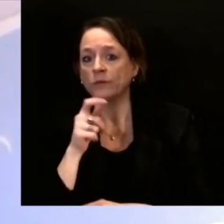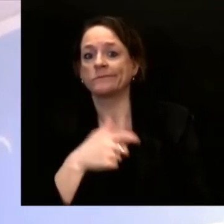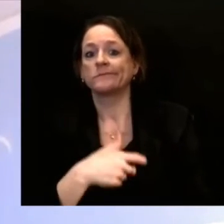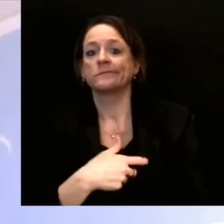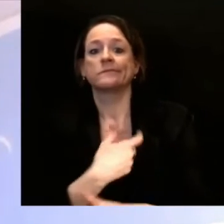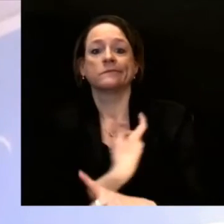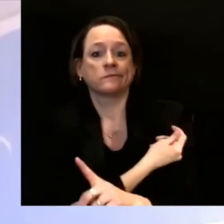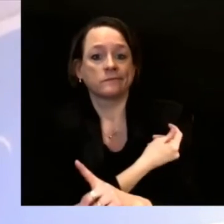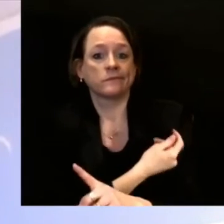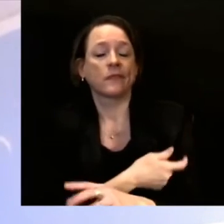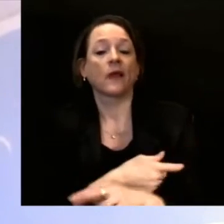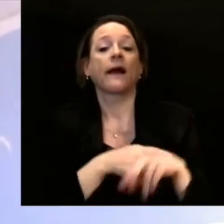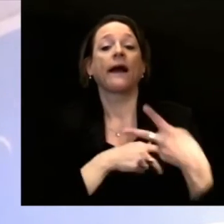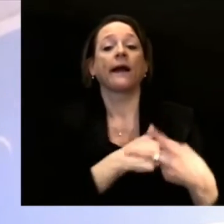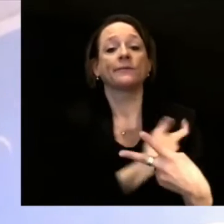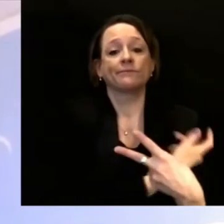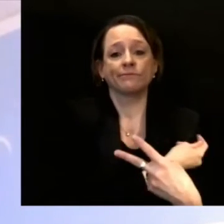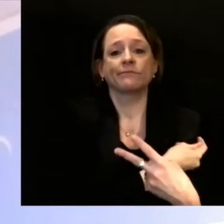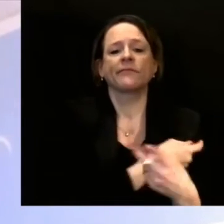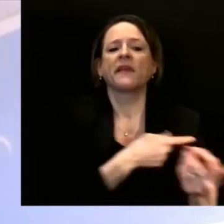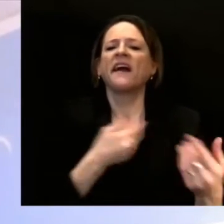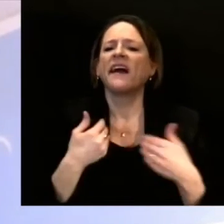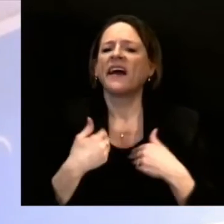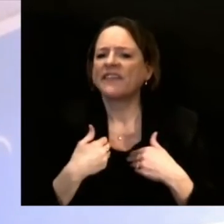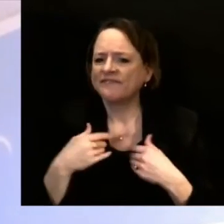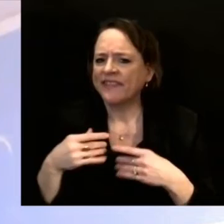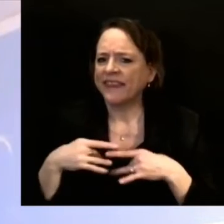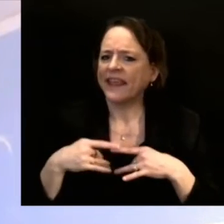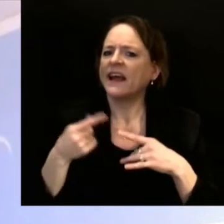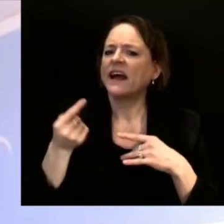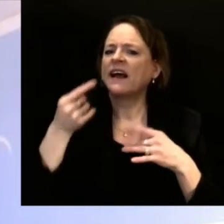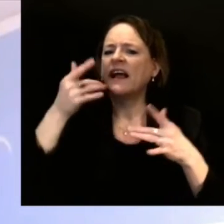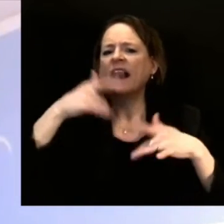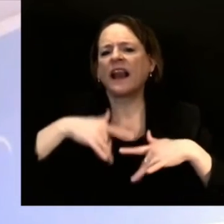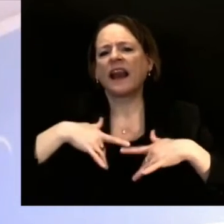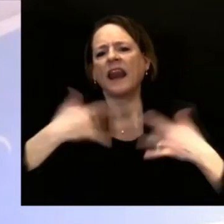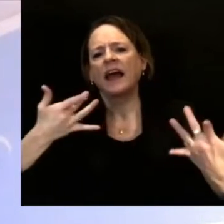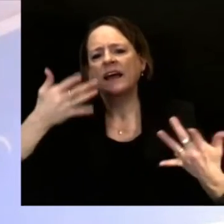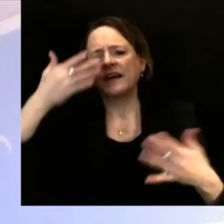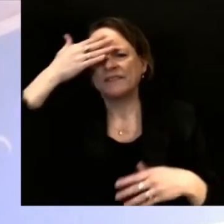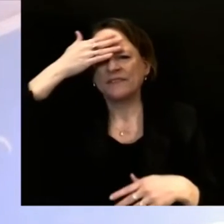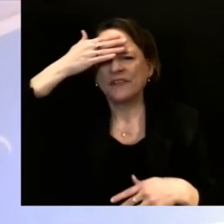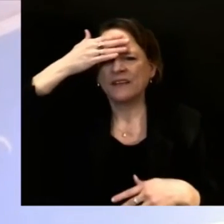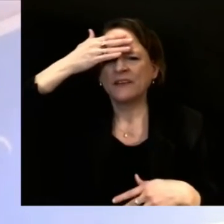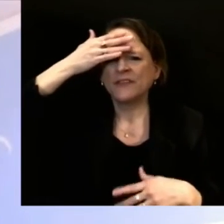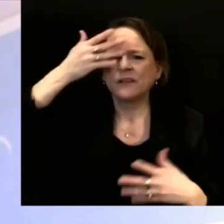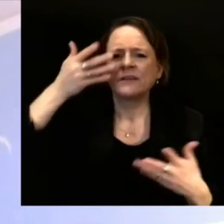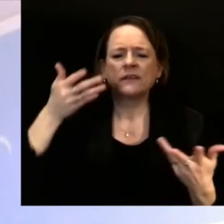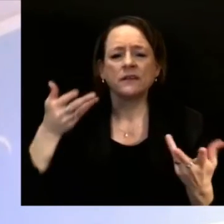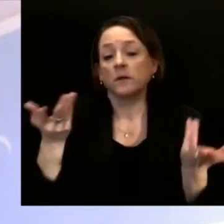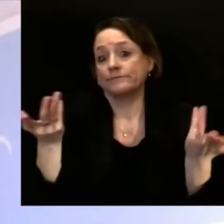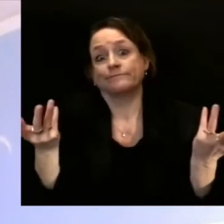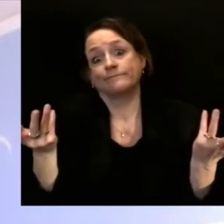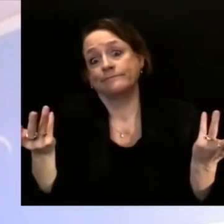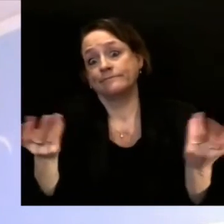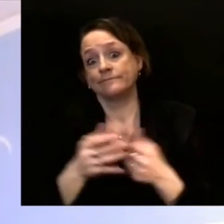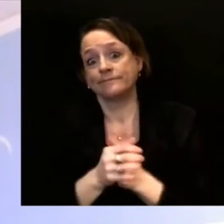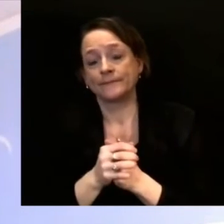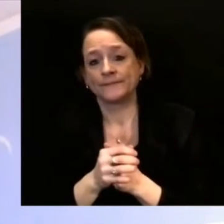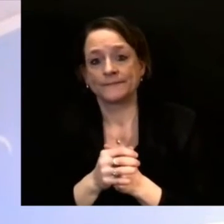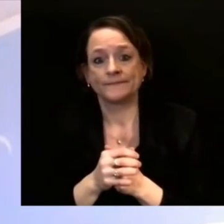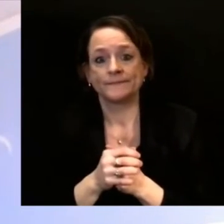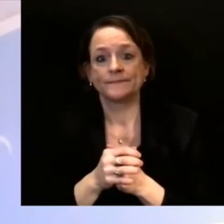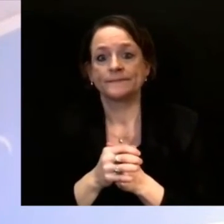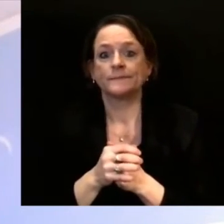don't know, but that are currently being studied. But I will say, in terms of your best bet in helping to prevent from